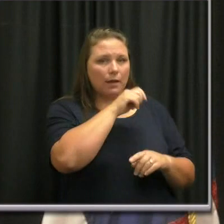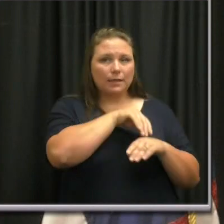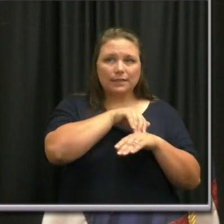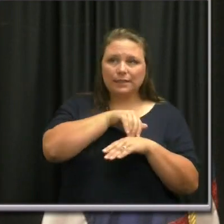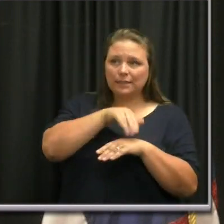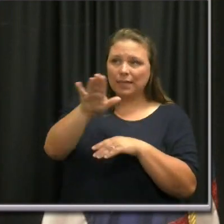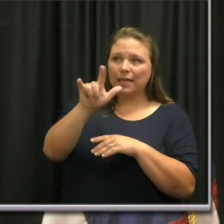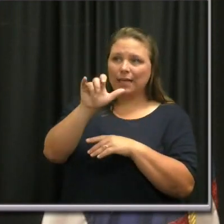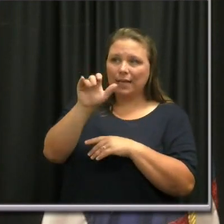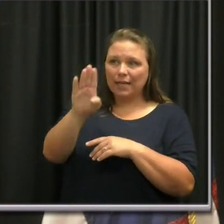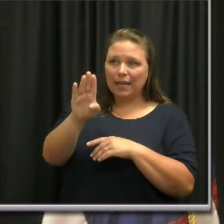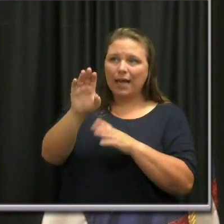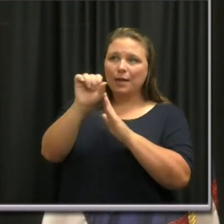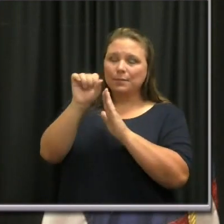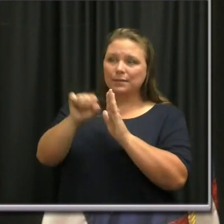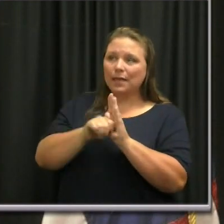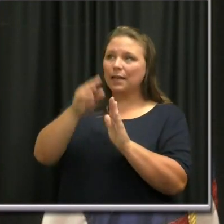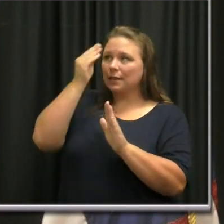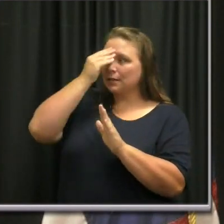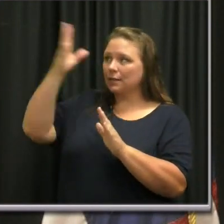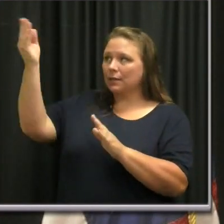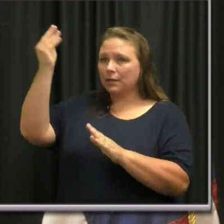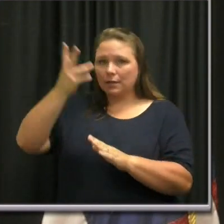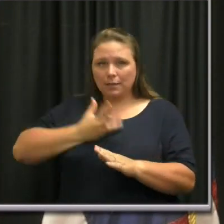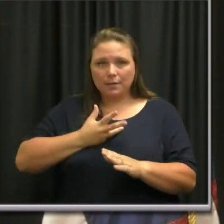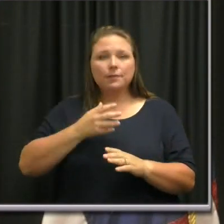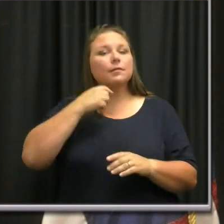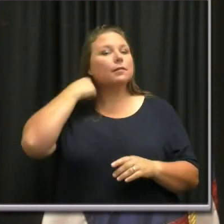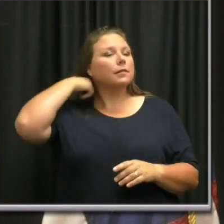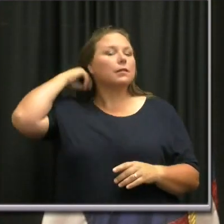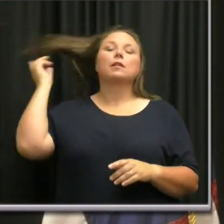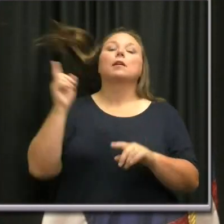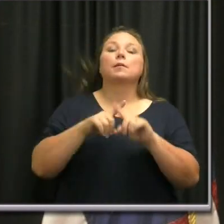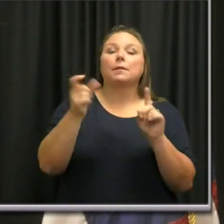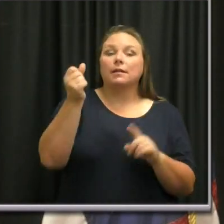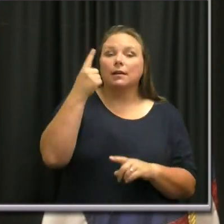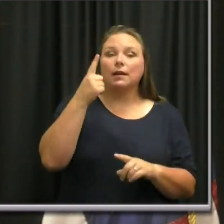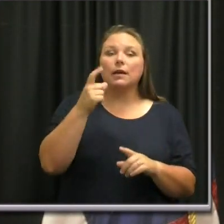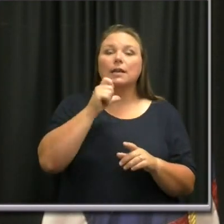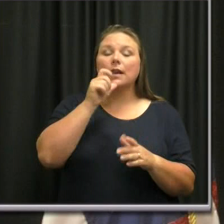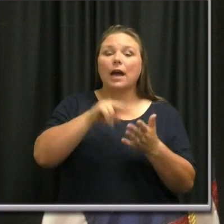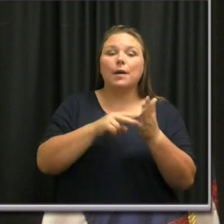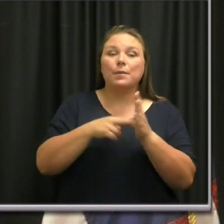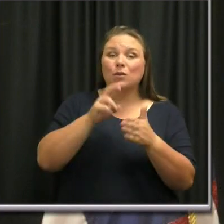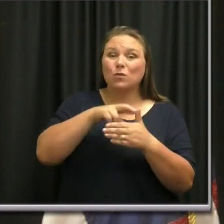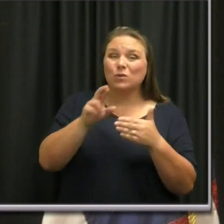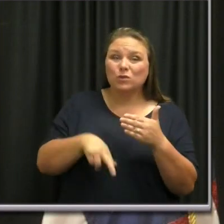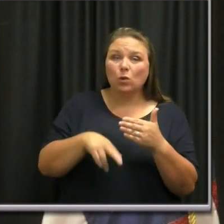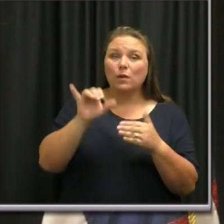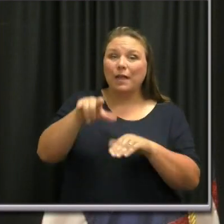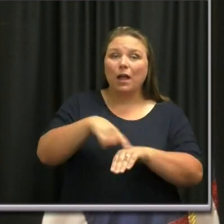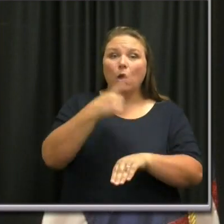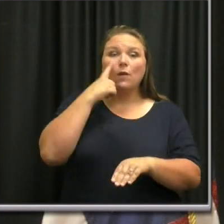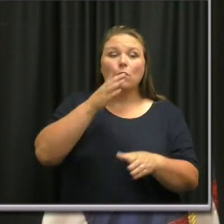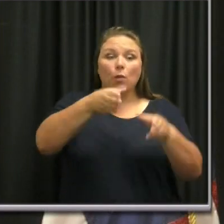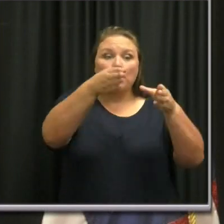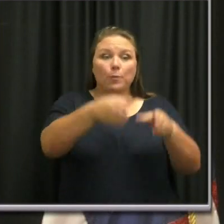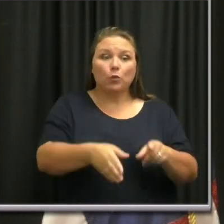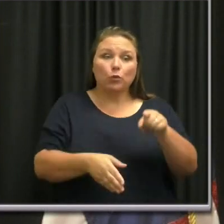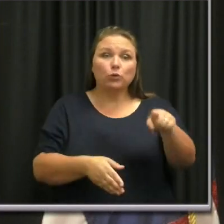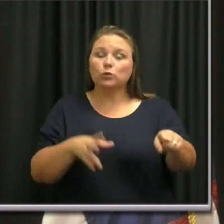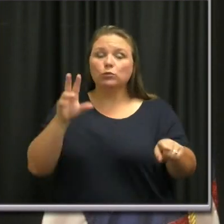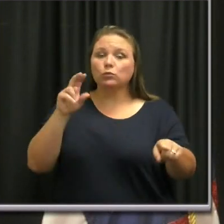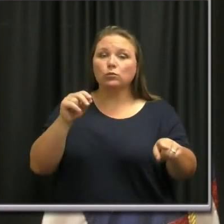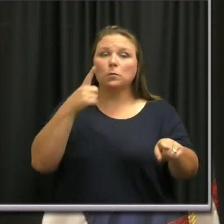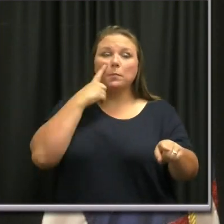when, um, the state is notified and we're notified. Um, I do want to say it doesn't mean that the results take that long for an individual to get because an